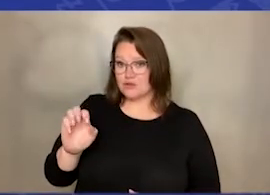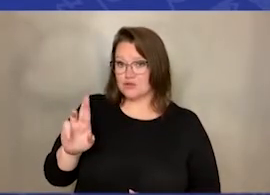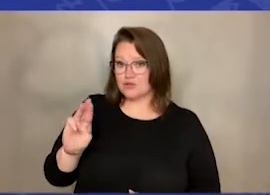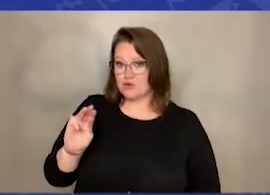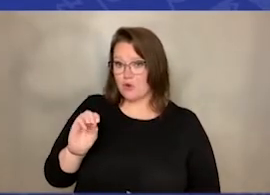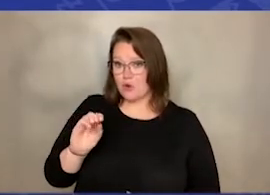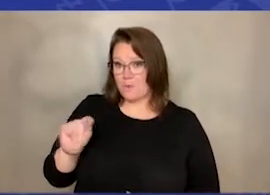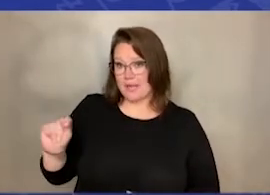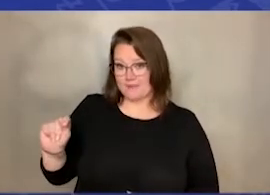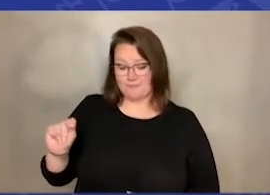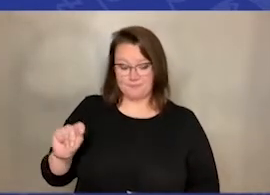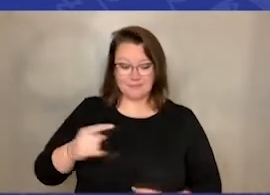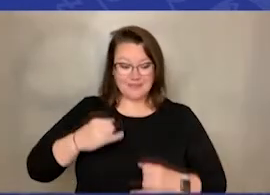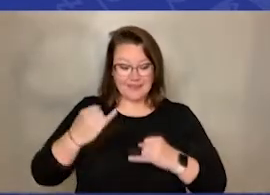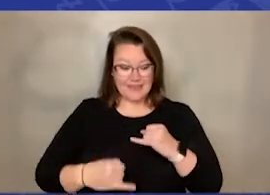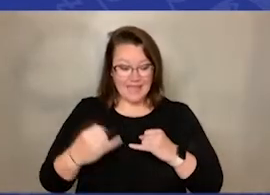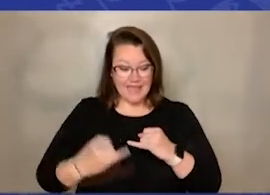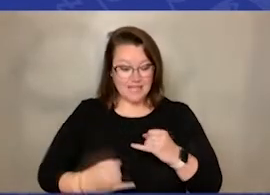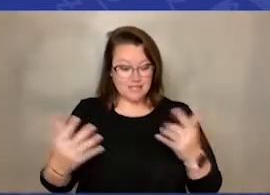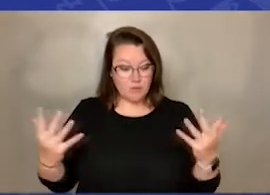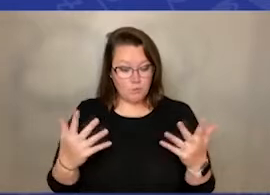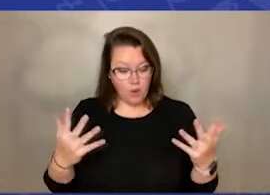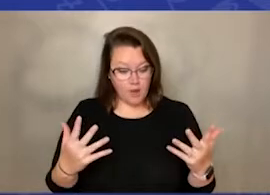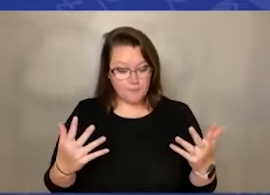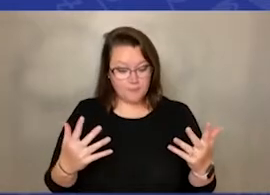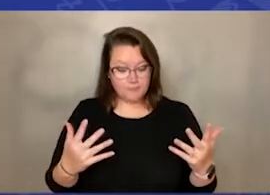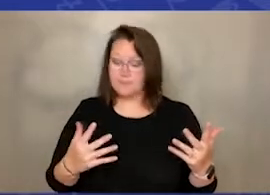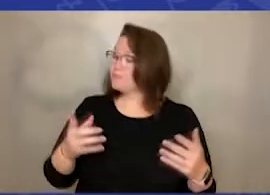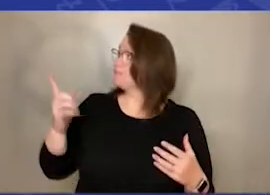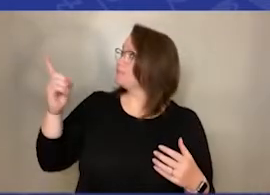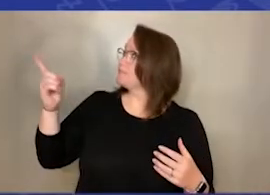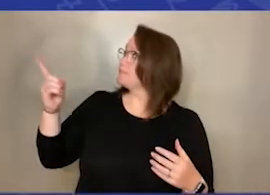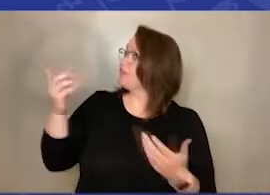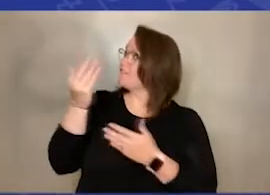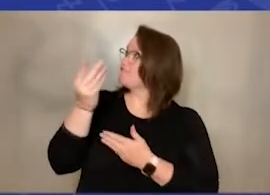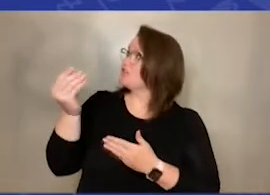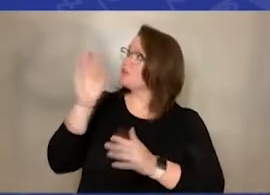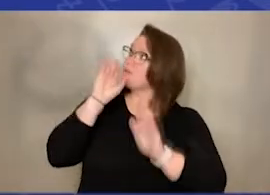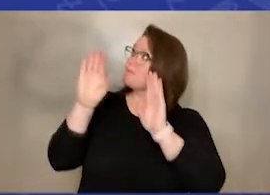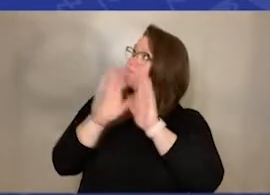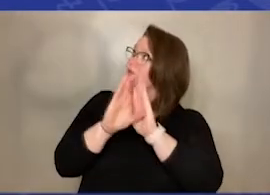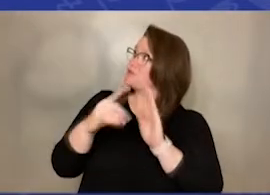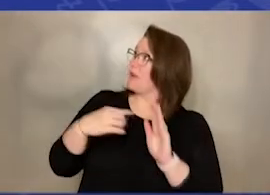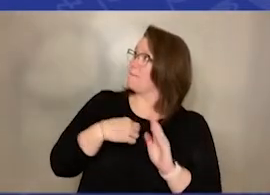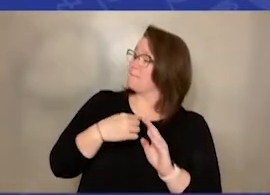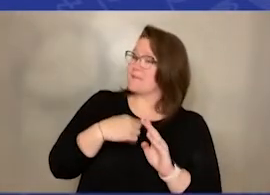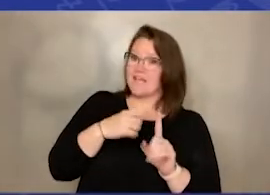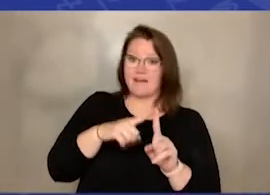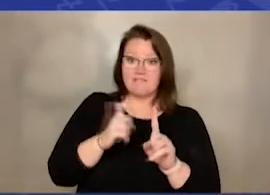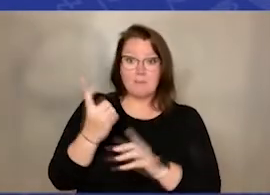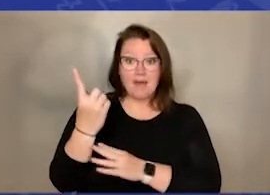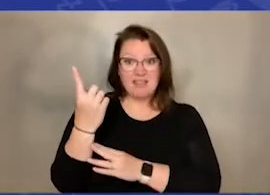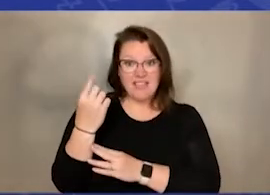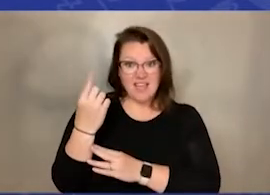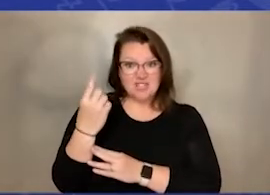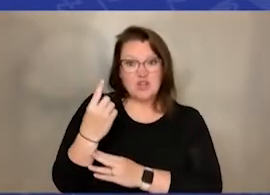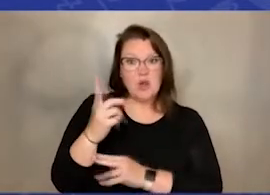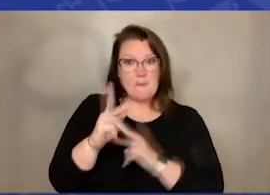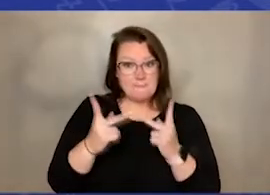And last we have a few pictures of me in the last year of where I've been.